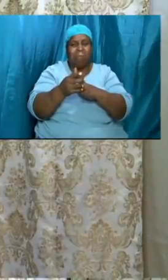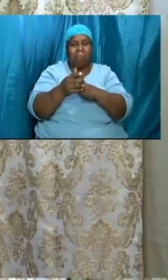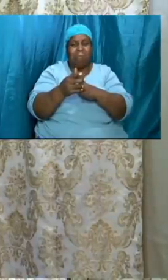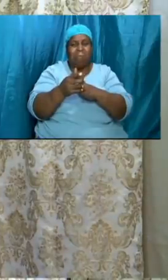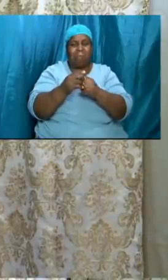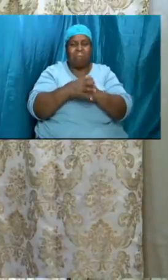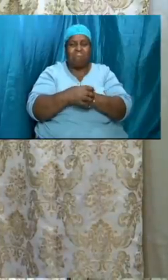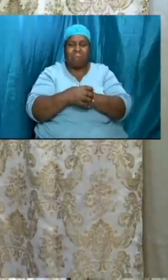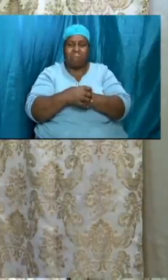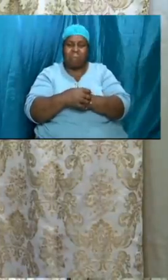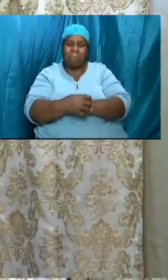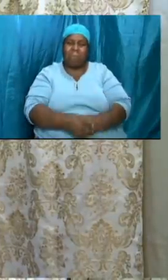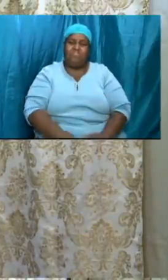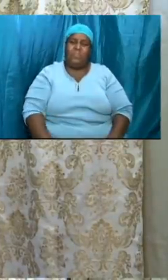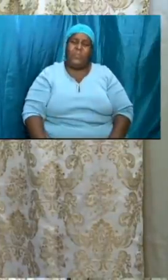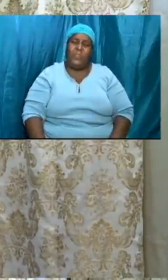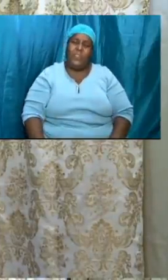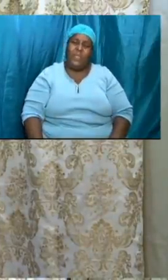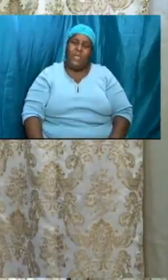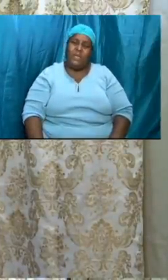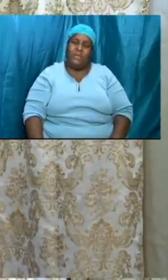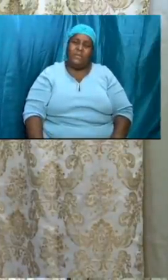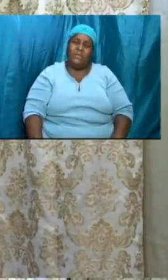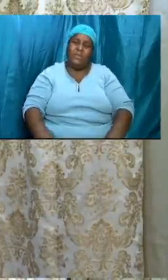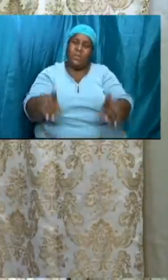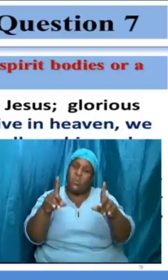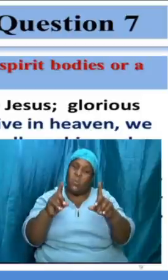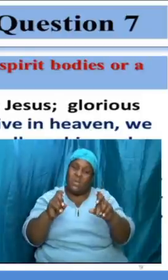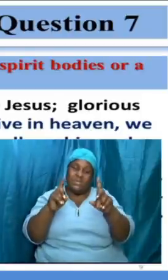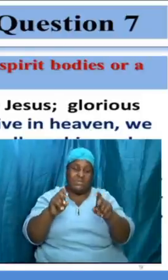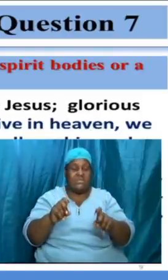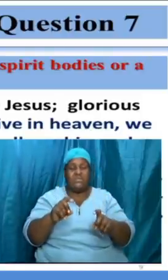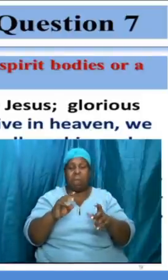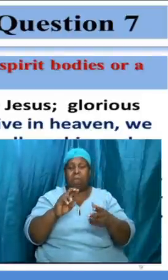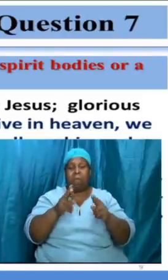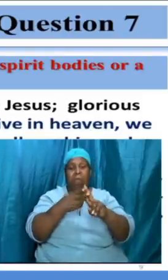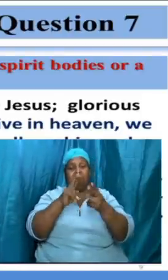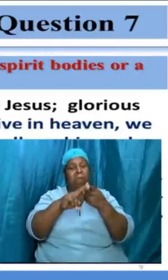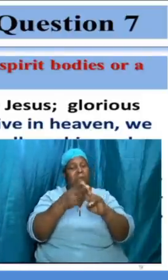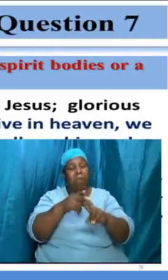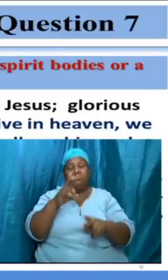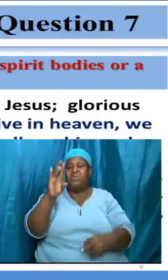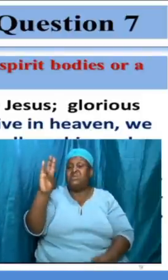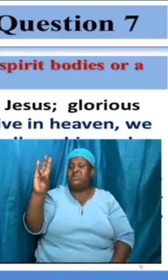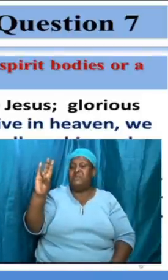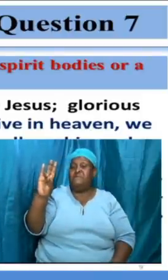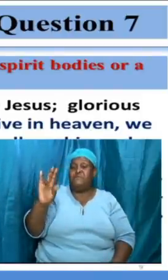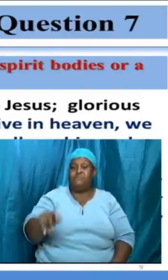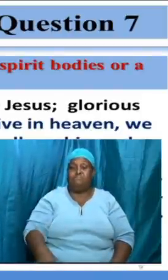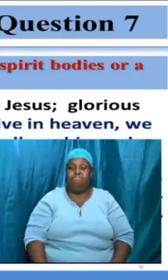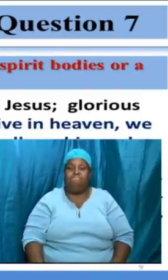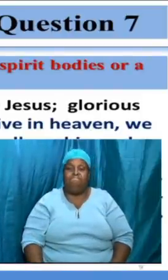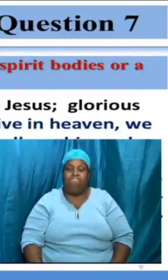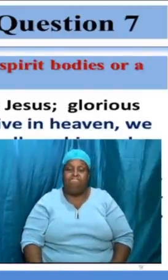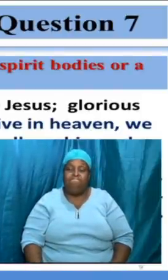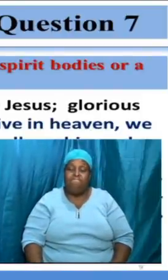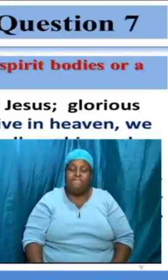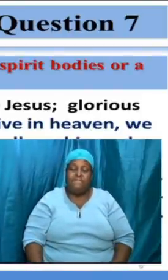slide uh with question number seven question number seven and i will